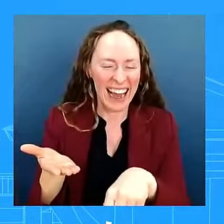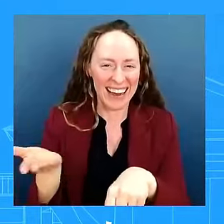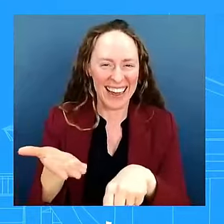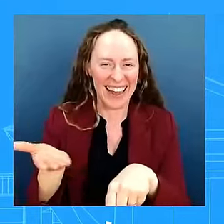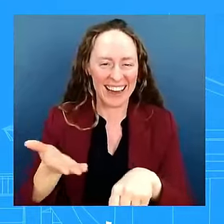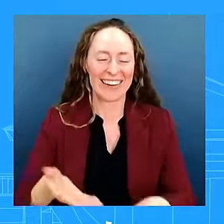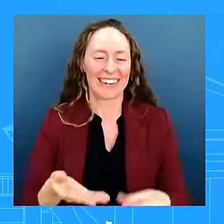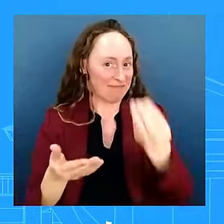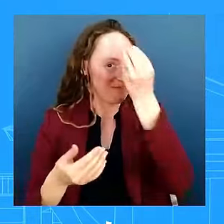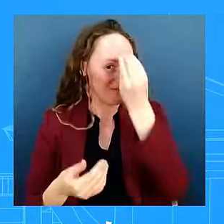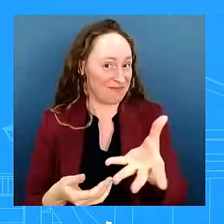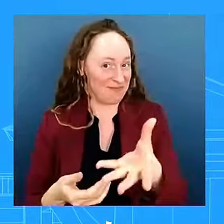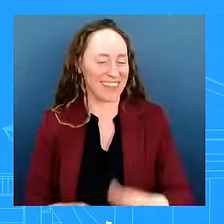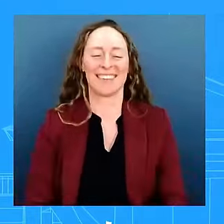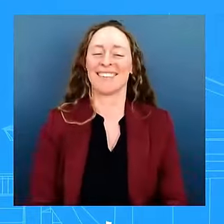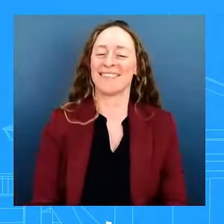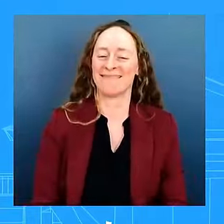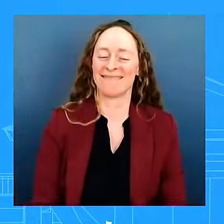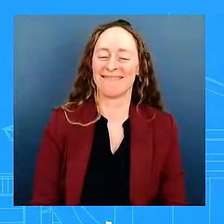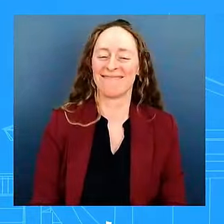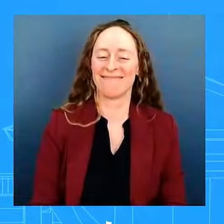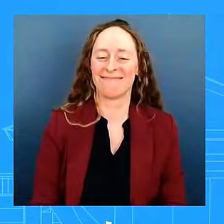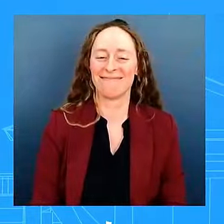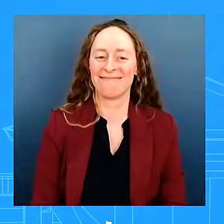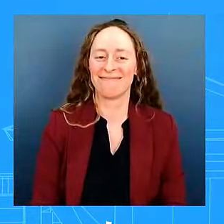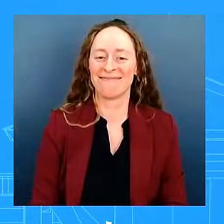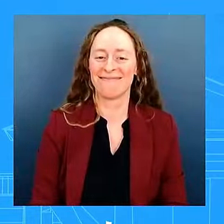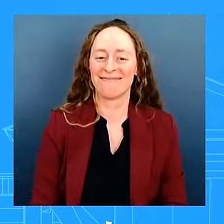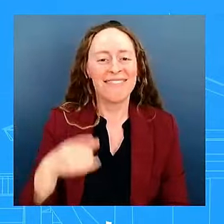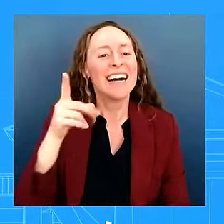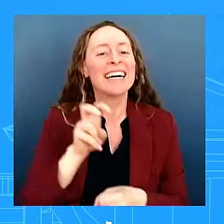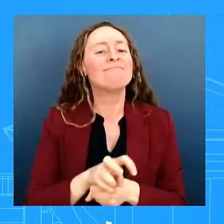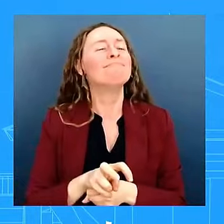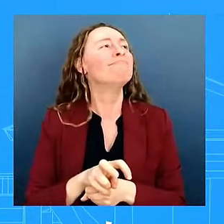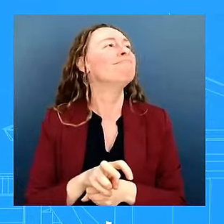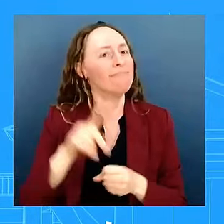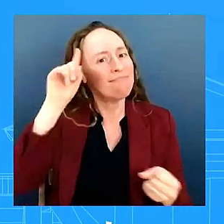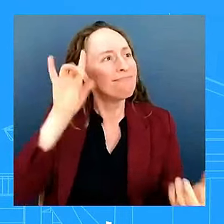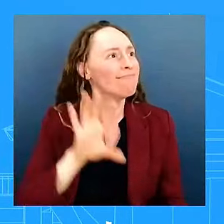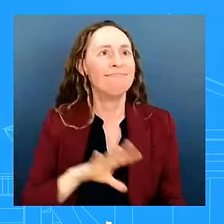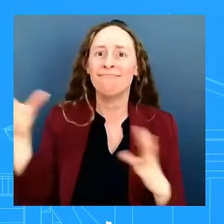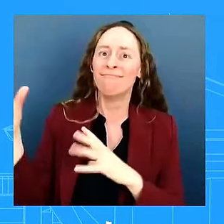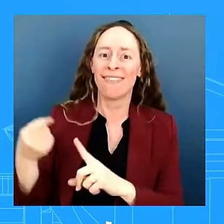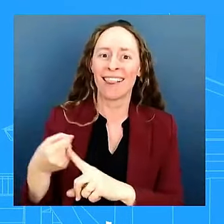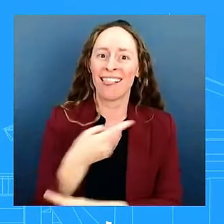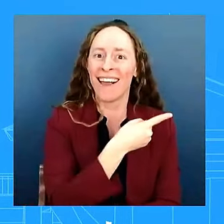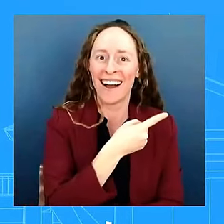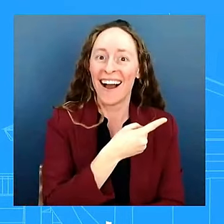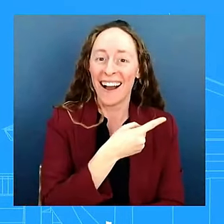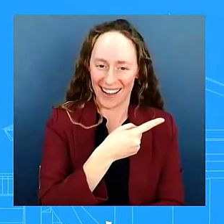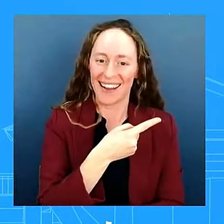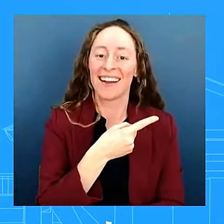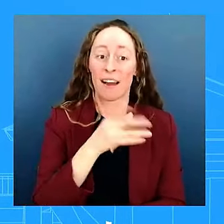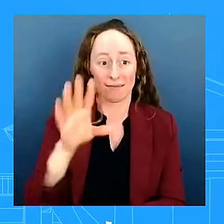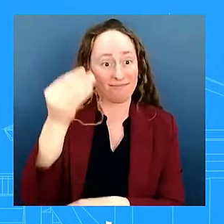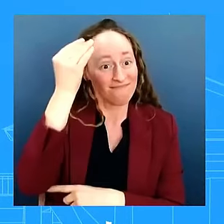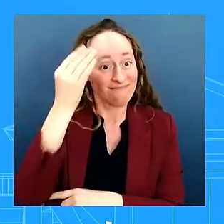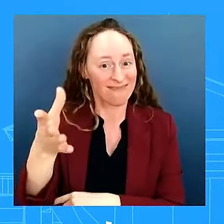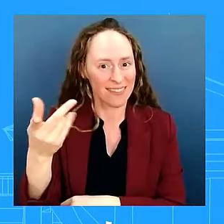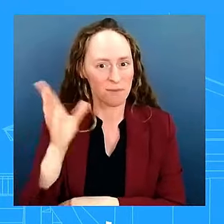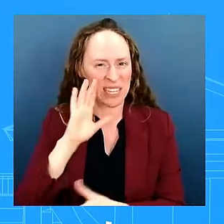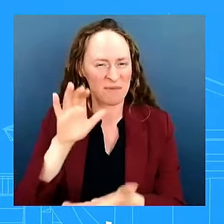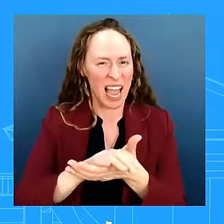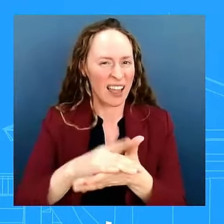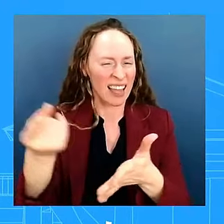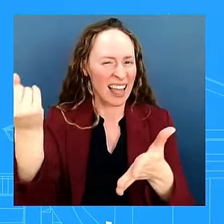she thought she was here for valo uh they will tie the knot just outside of florence italy next week none of us were